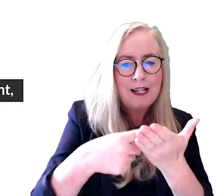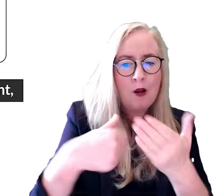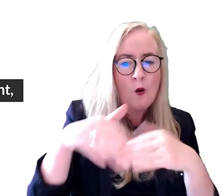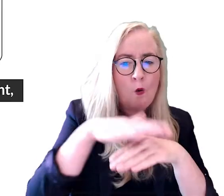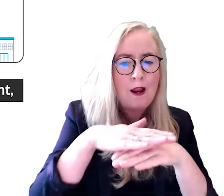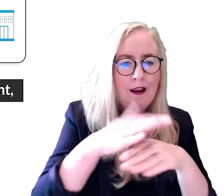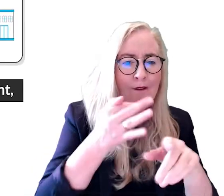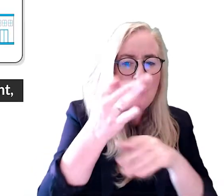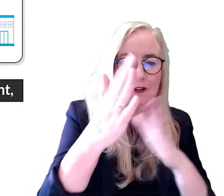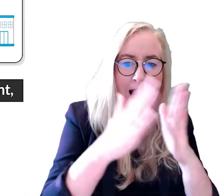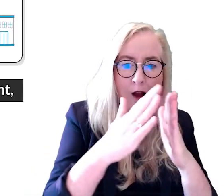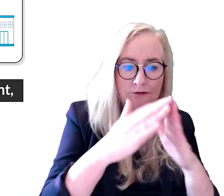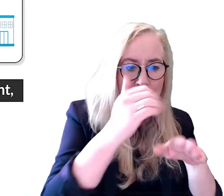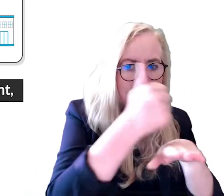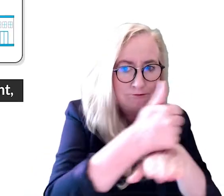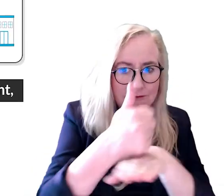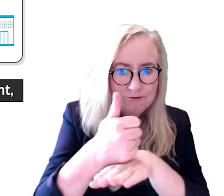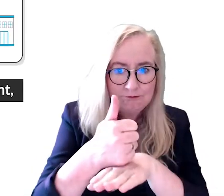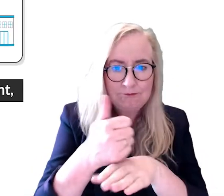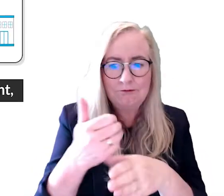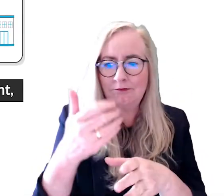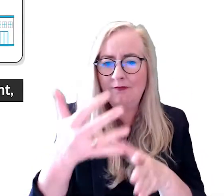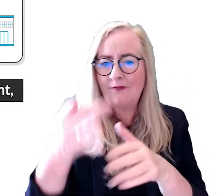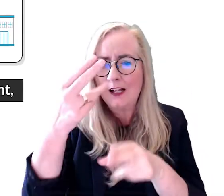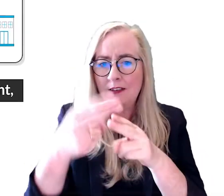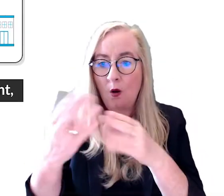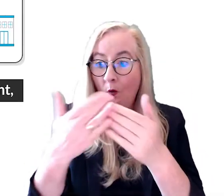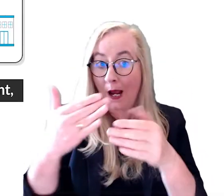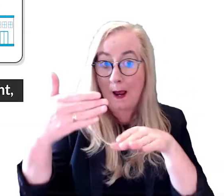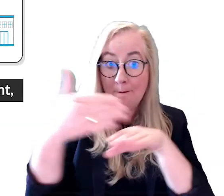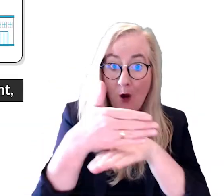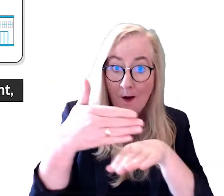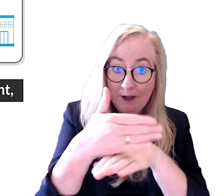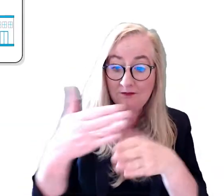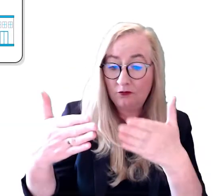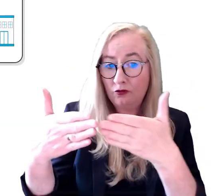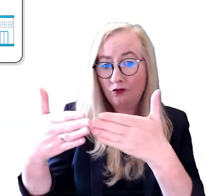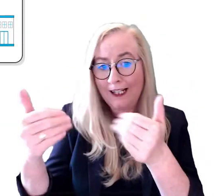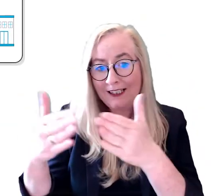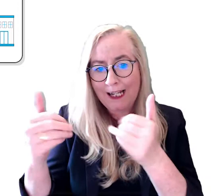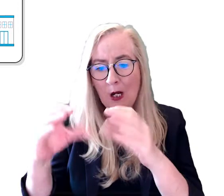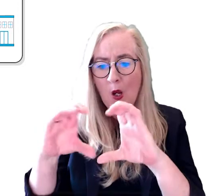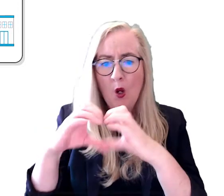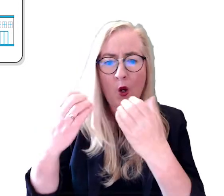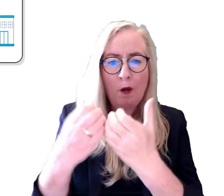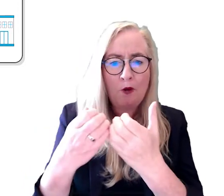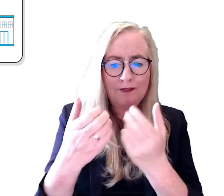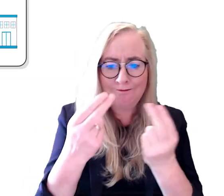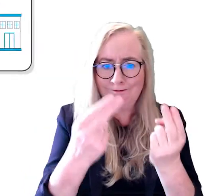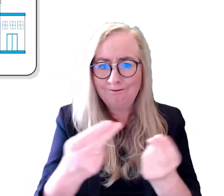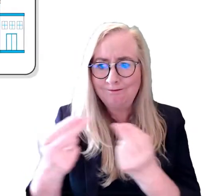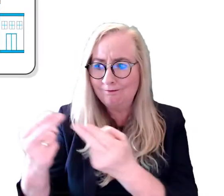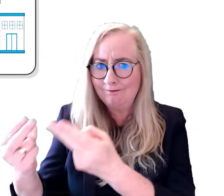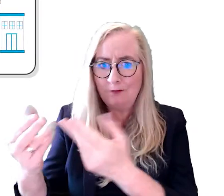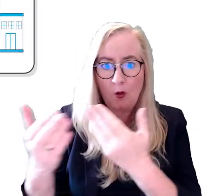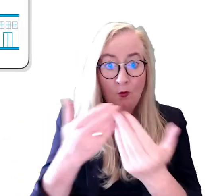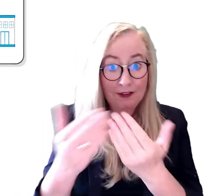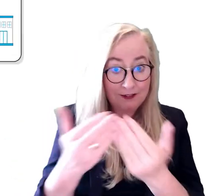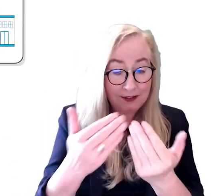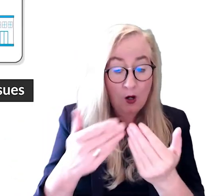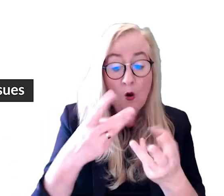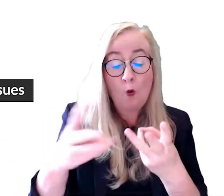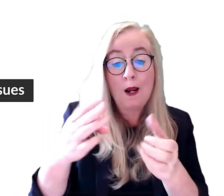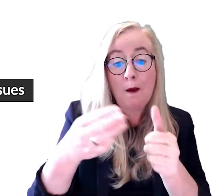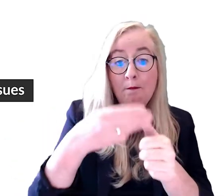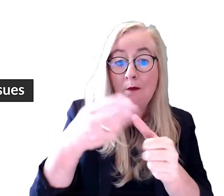decide where future housing will be located and identify what employment, retail and community facilities will be needed.